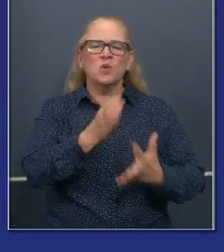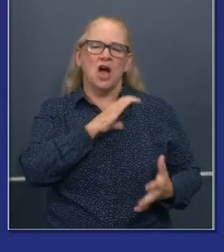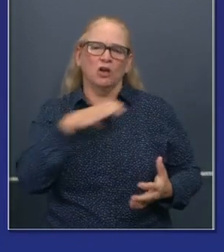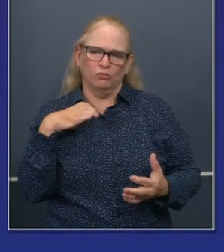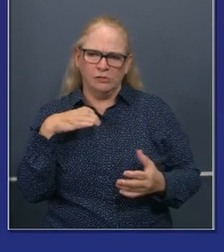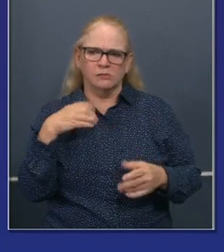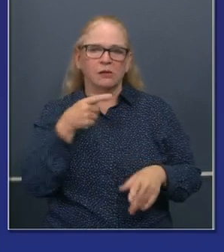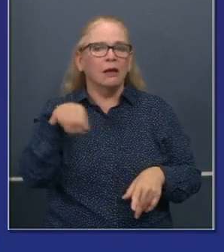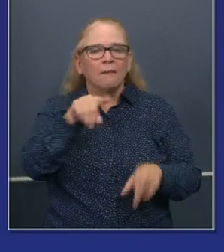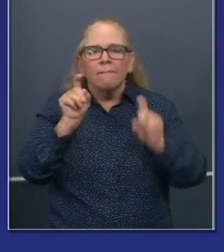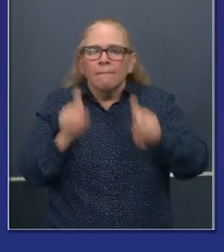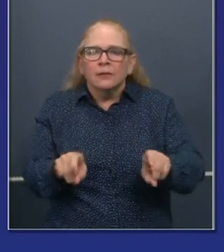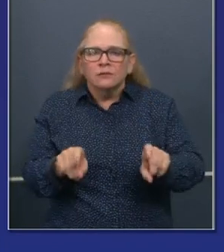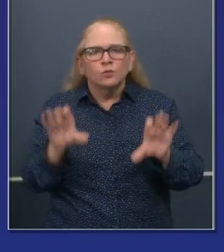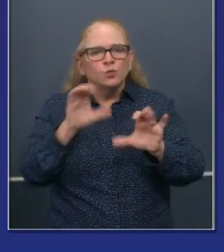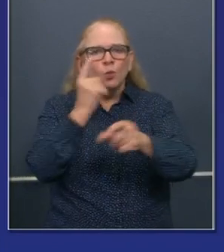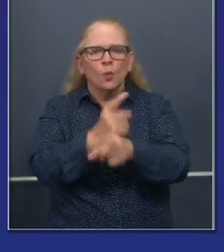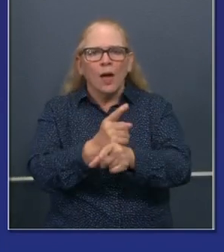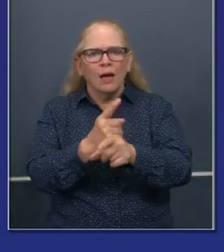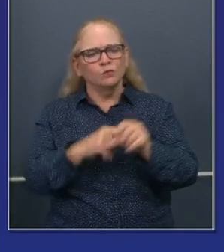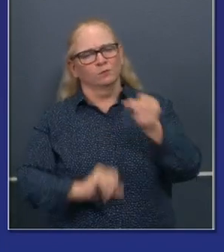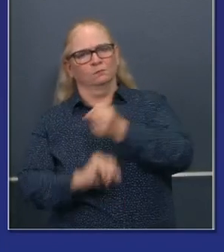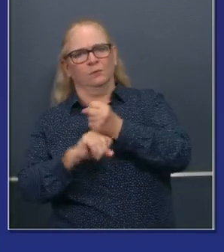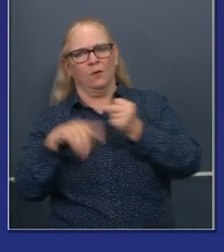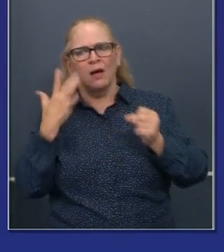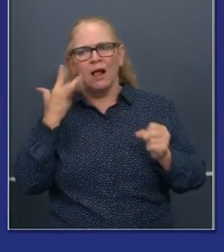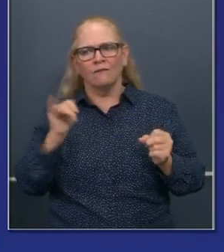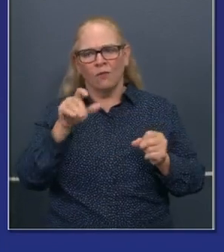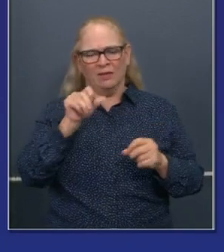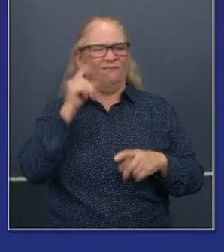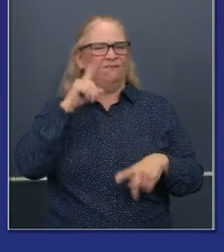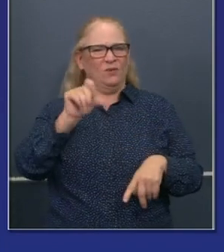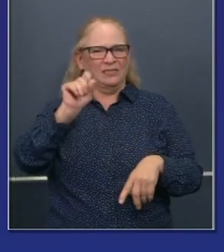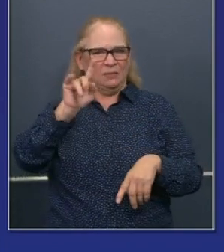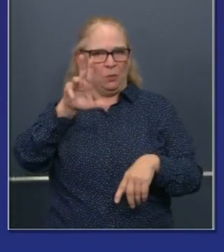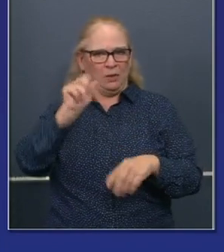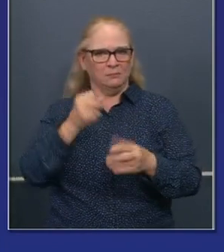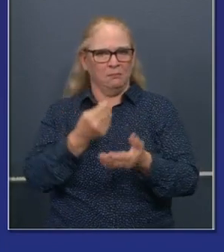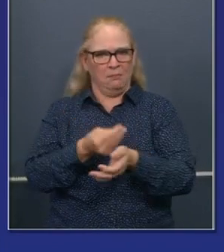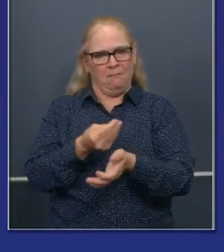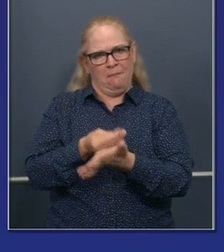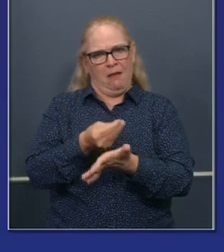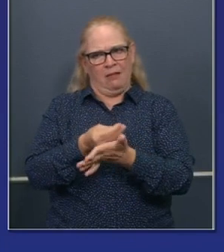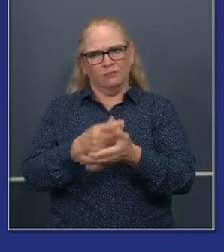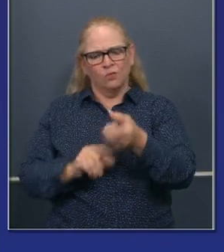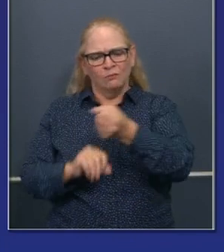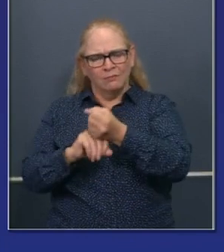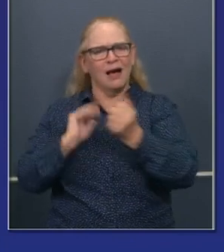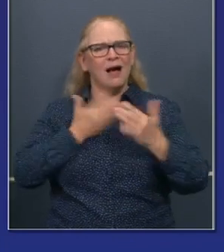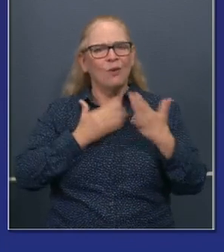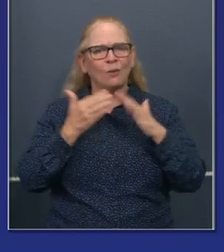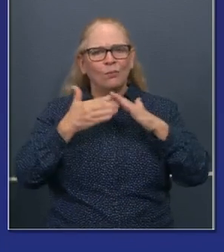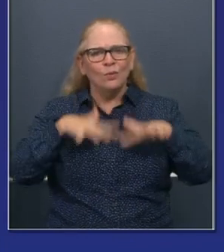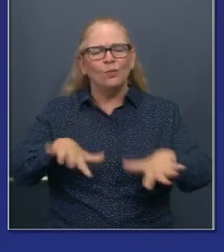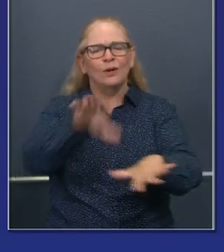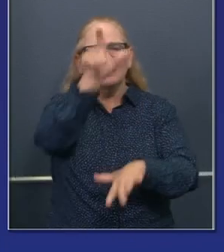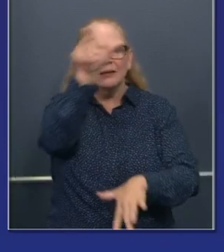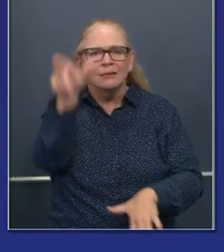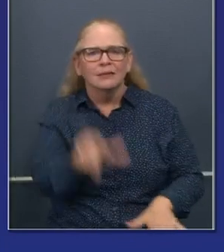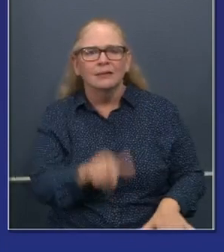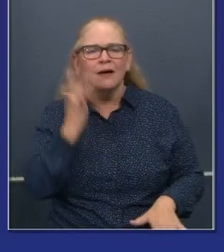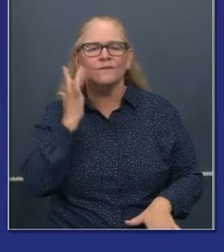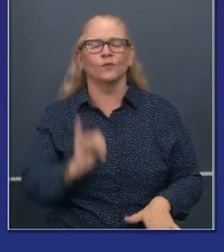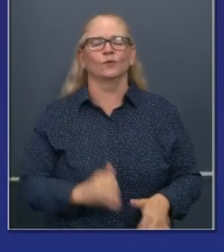thing in subsequent stimulus support. We also had the benefit from this task force of five subcommittees that have provided